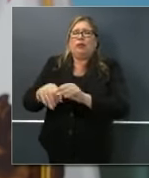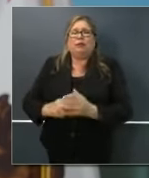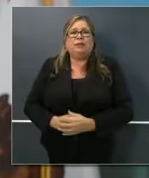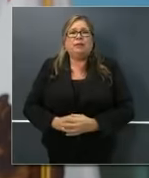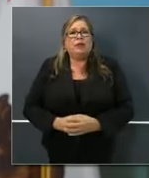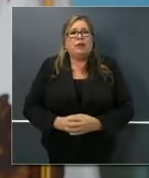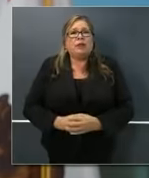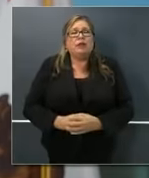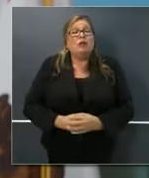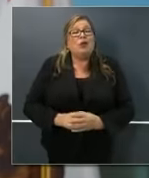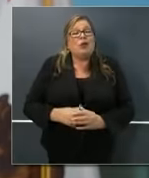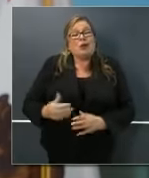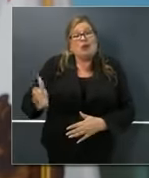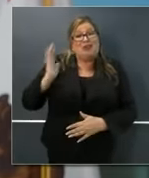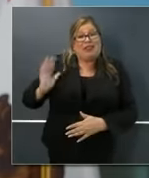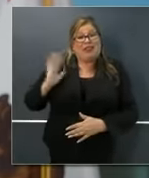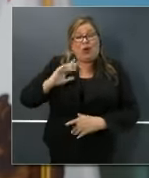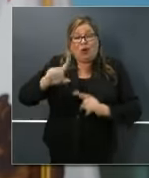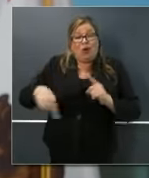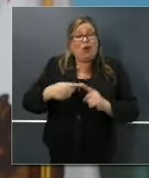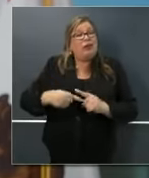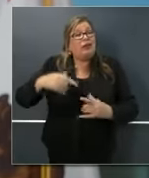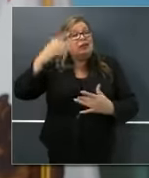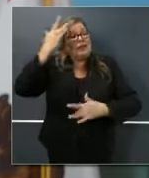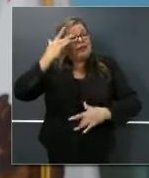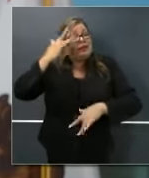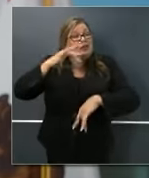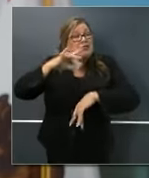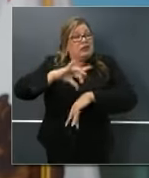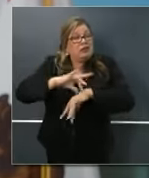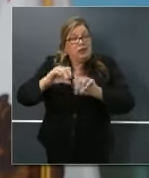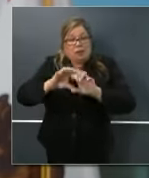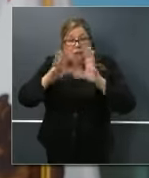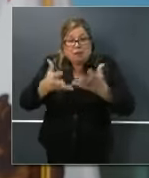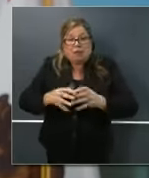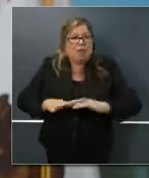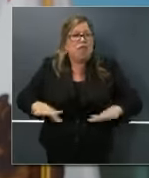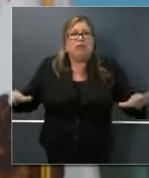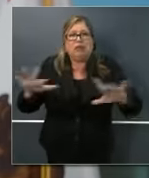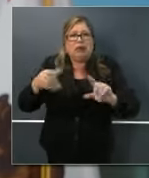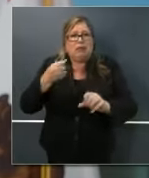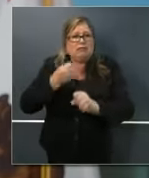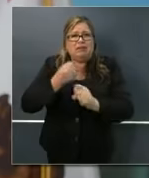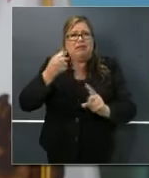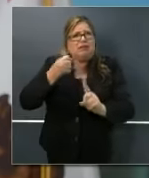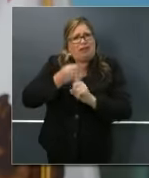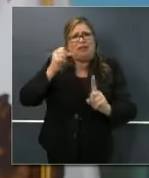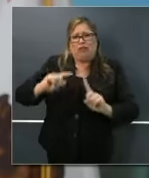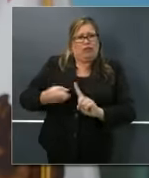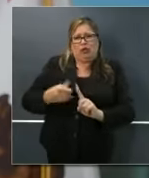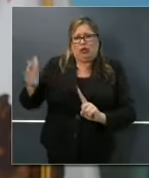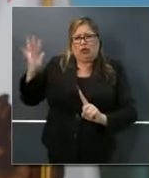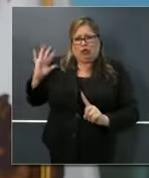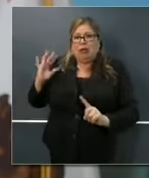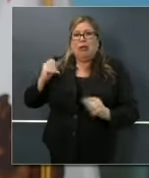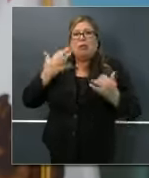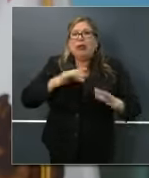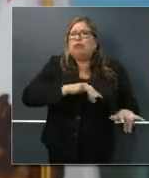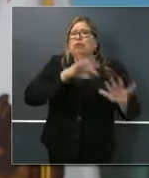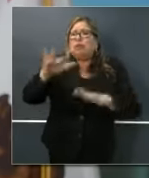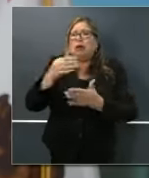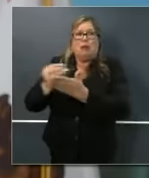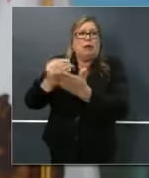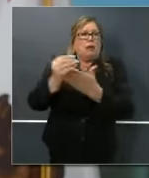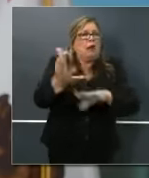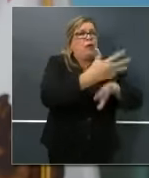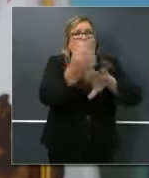a little bit of binge buying, particularly toilet paper and certain types of breads and meats. That raised some supply chain concerns, some